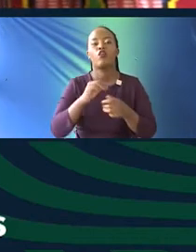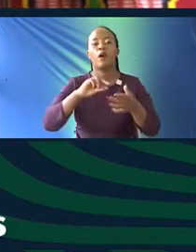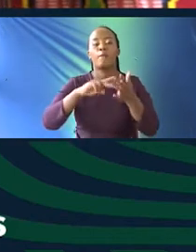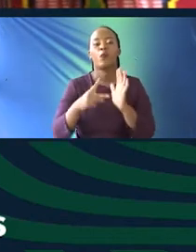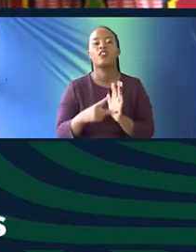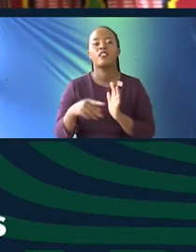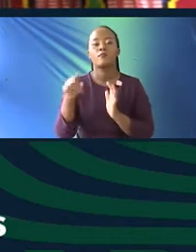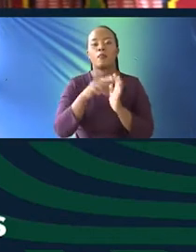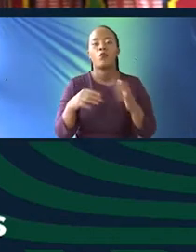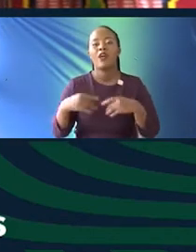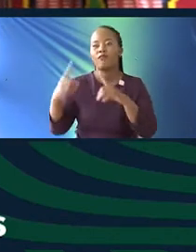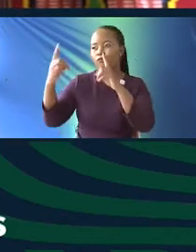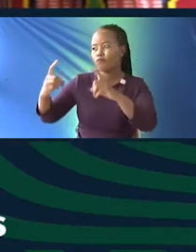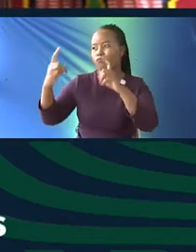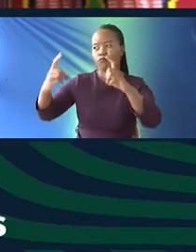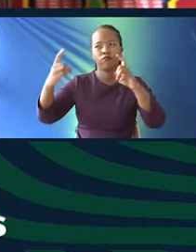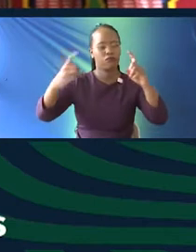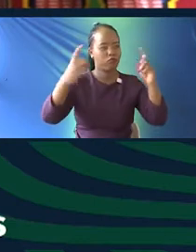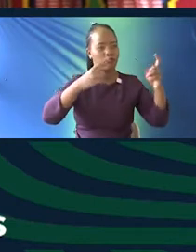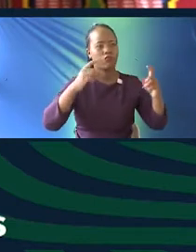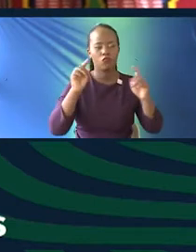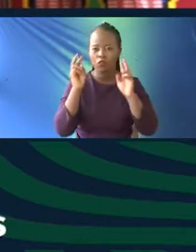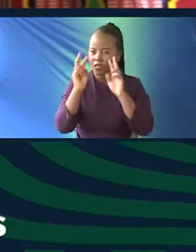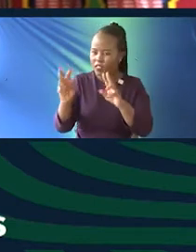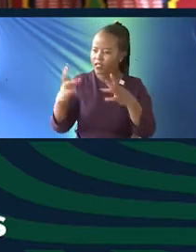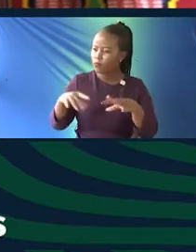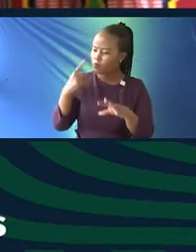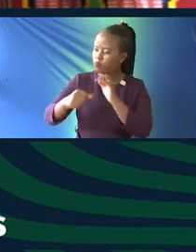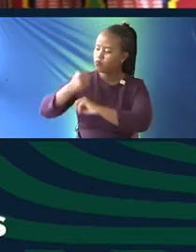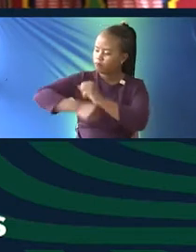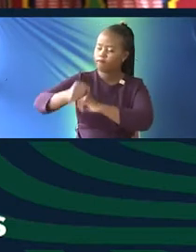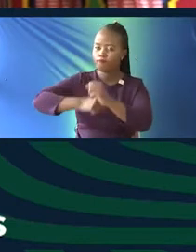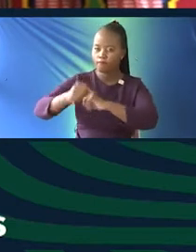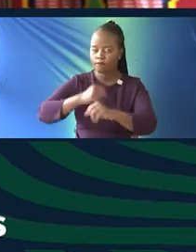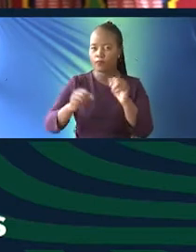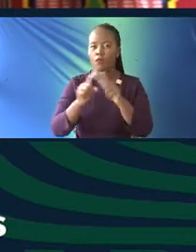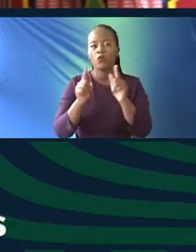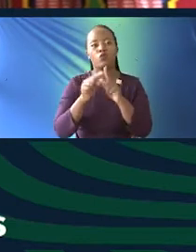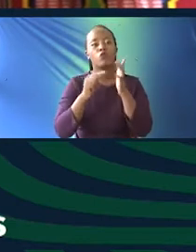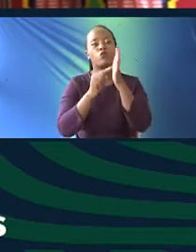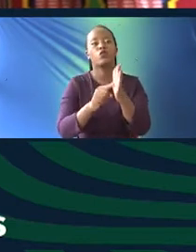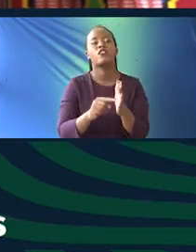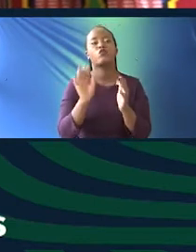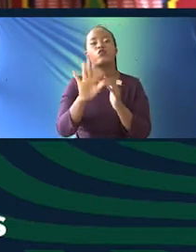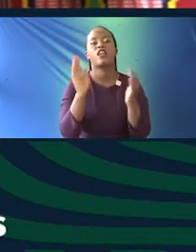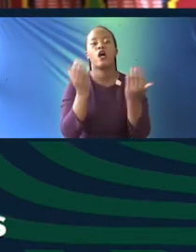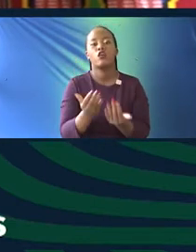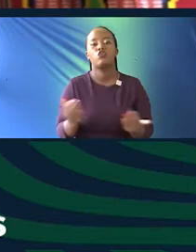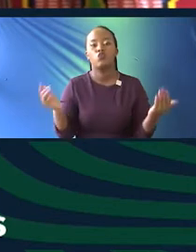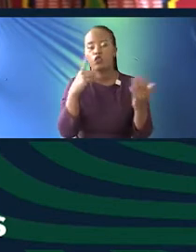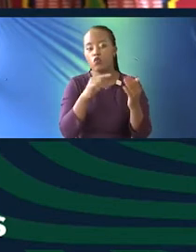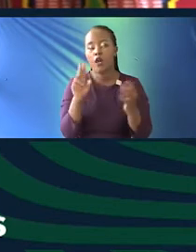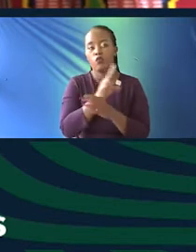we'll have walls of fame on the wall, so you can see the faces of the people who did the work. And often, they can also showcase this to their children who are using the